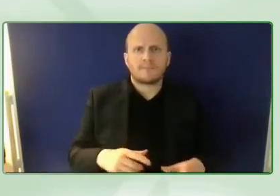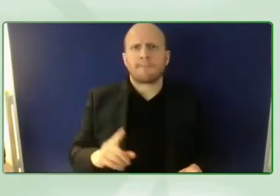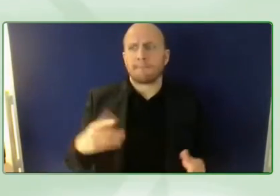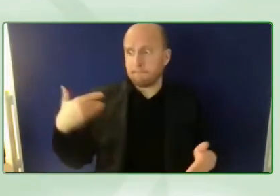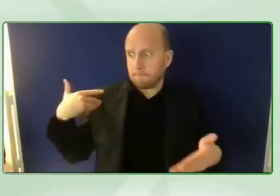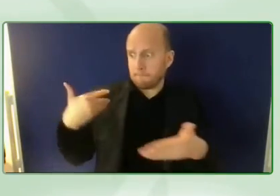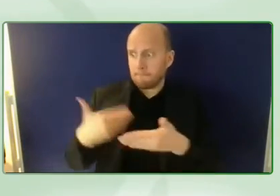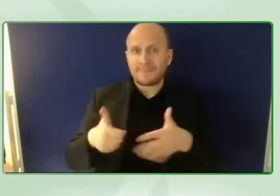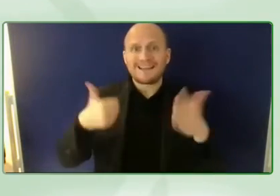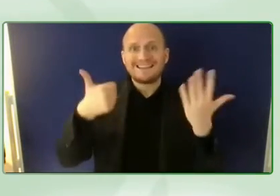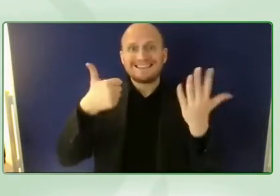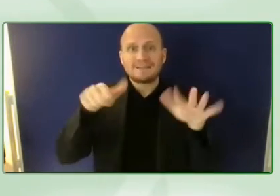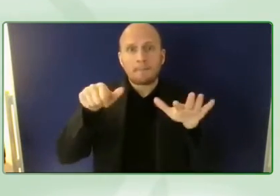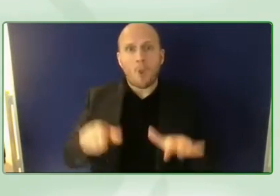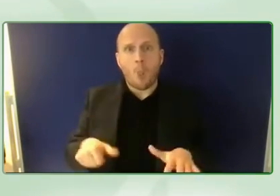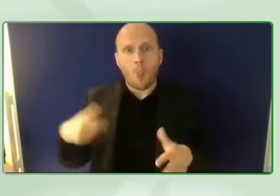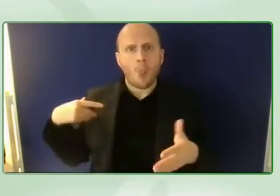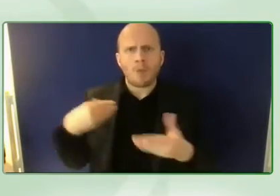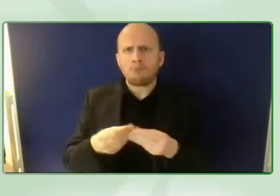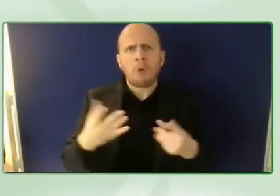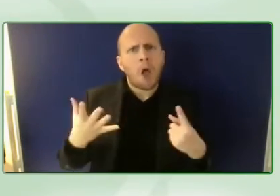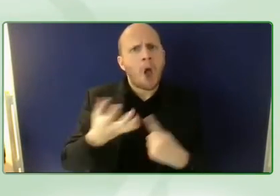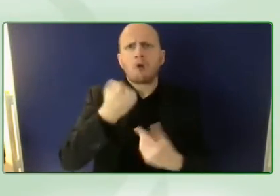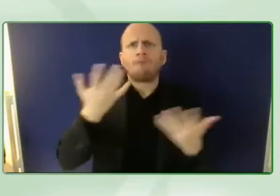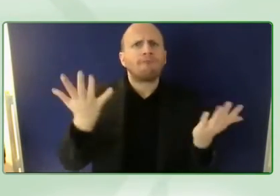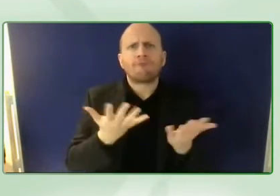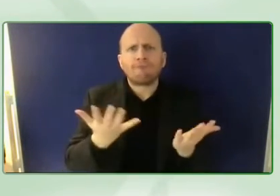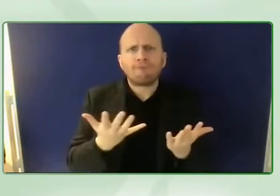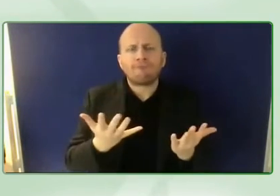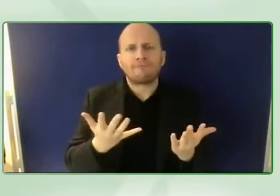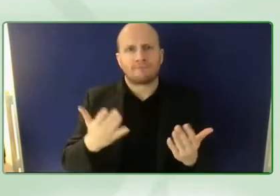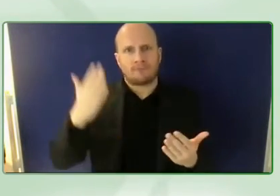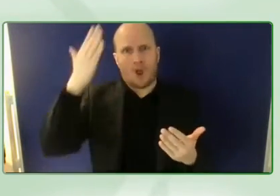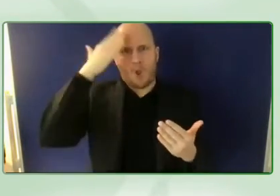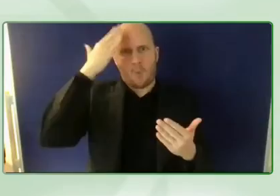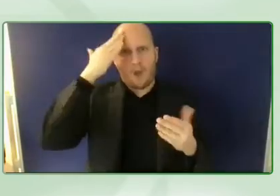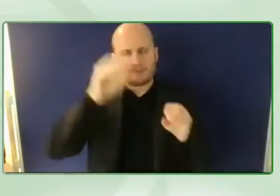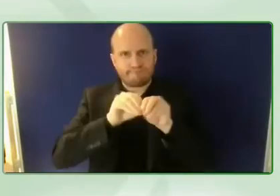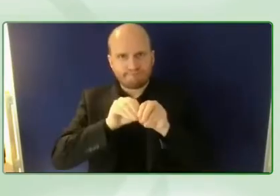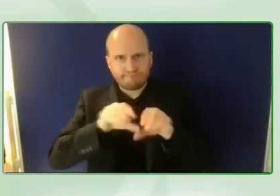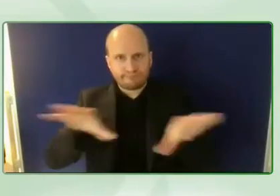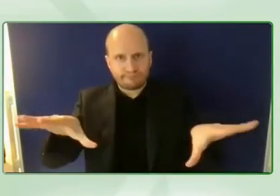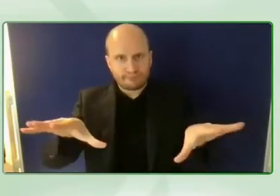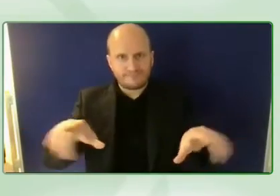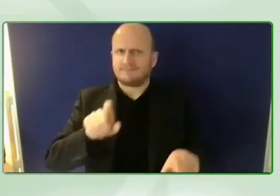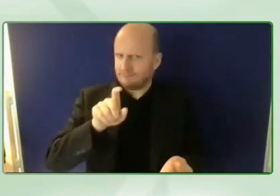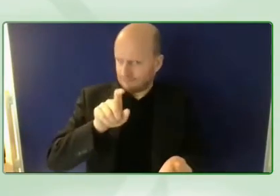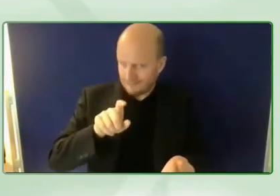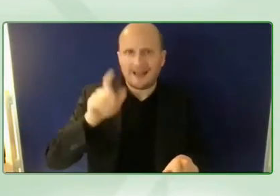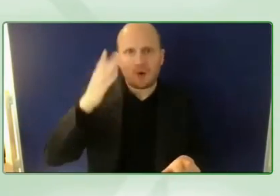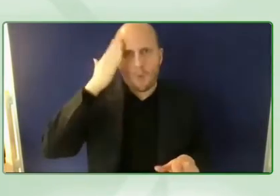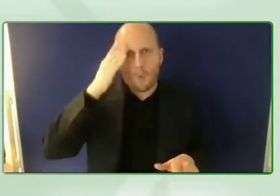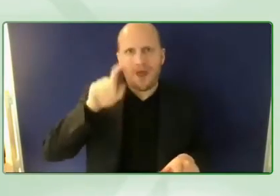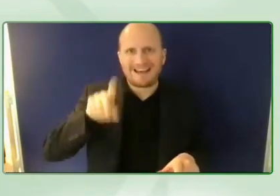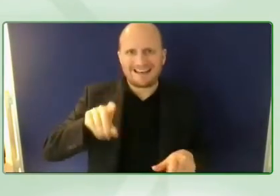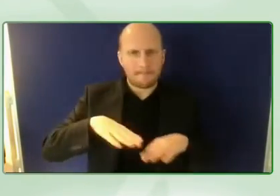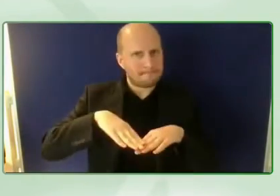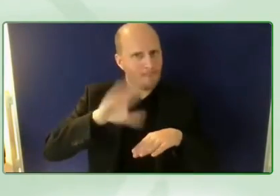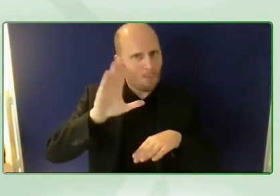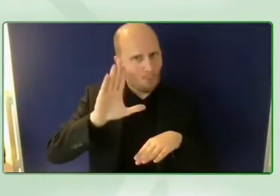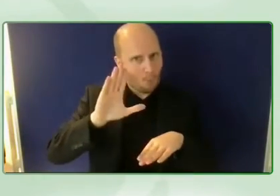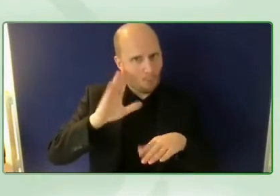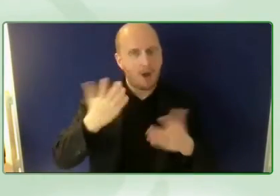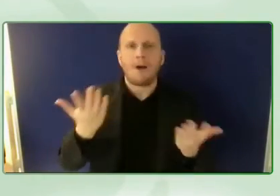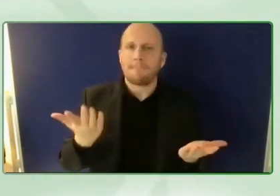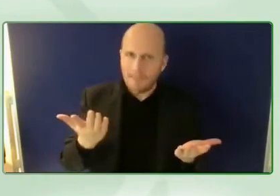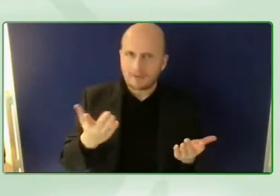um awareness big awareness yes there's still more to go but big achievement was um positive feedback